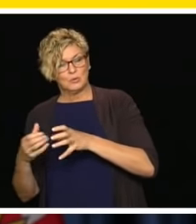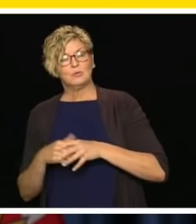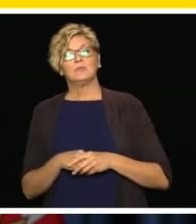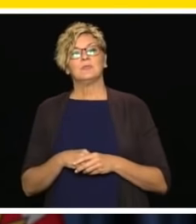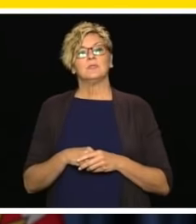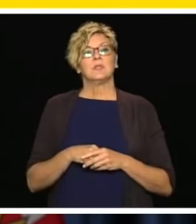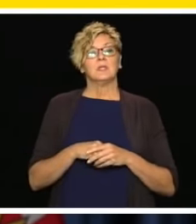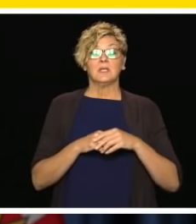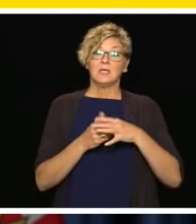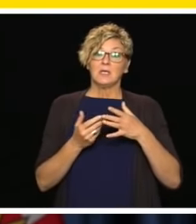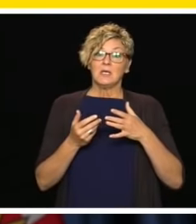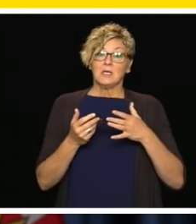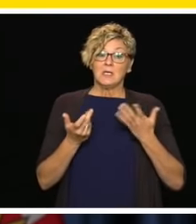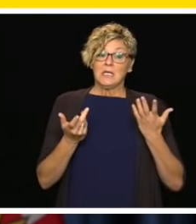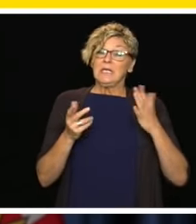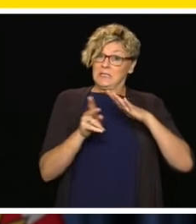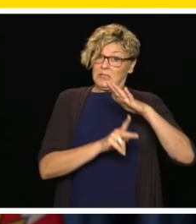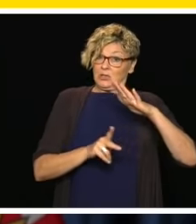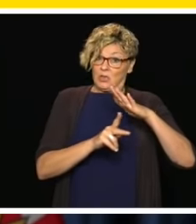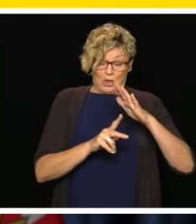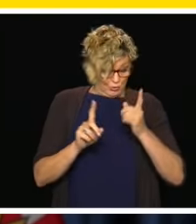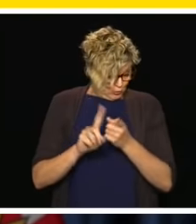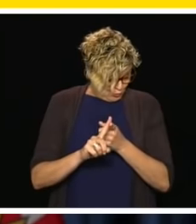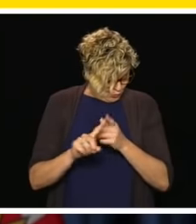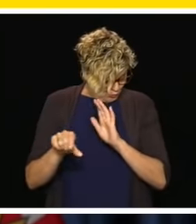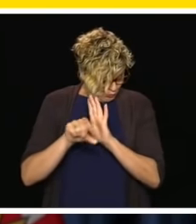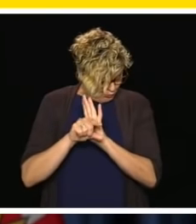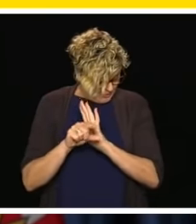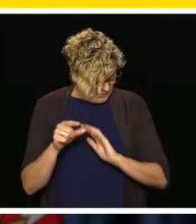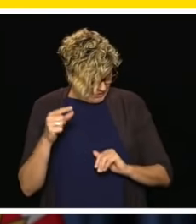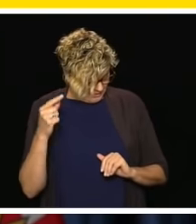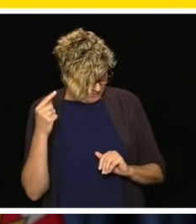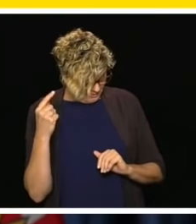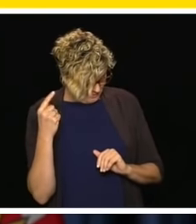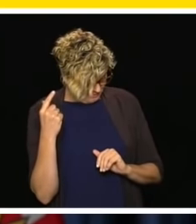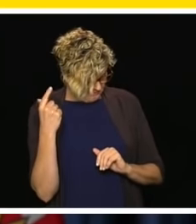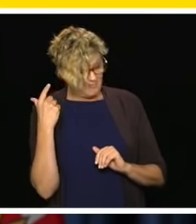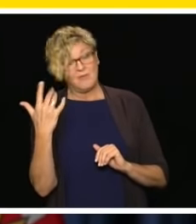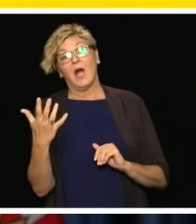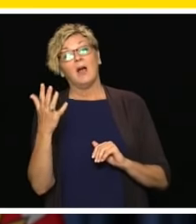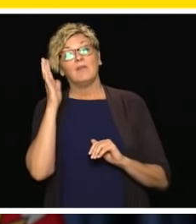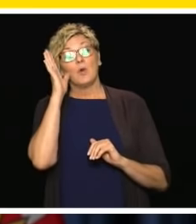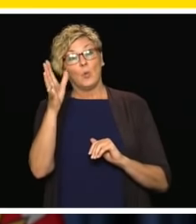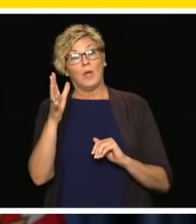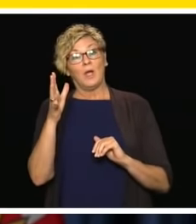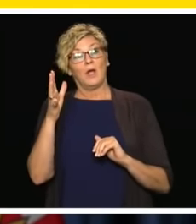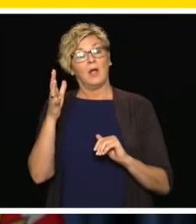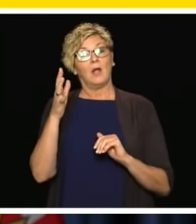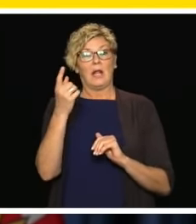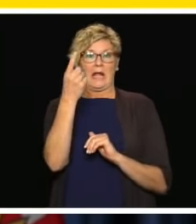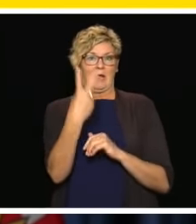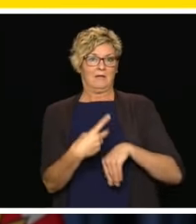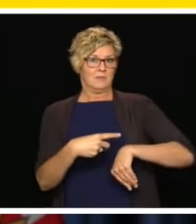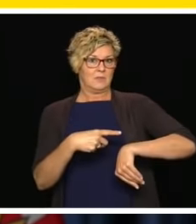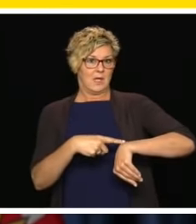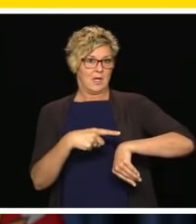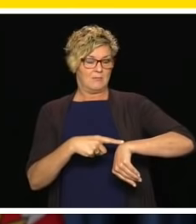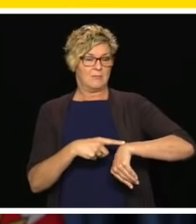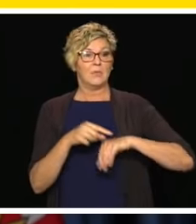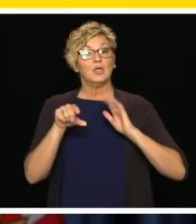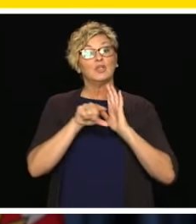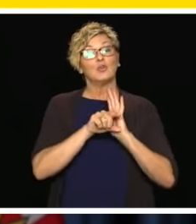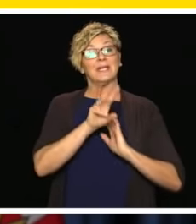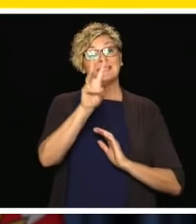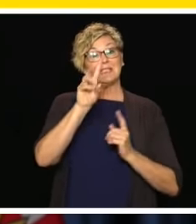This could be 2 or 3 days a week but it means that elementary schools will be at 50% or less of their normal capacity on school days.